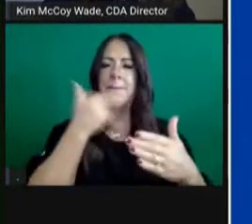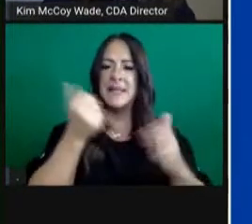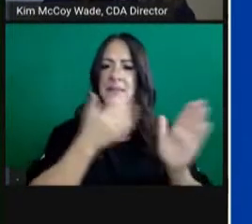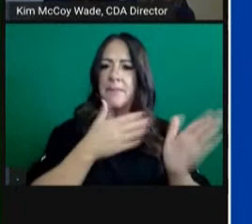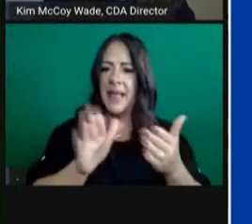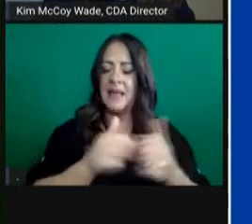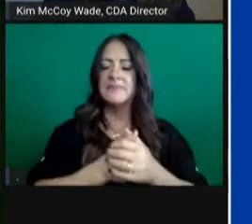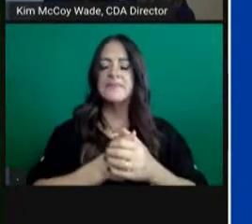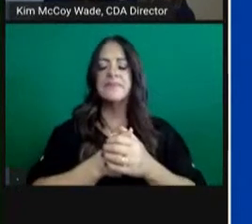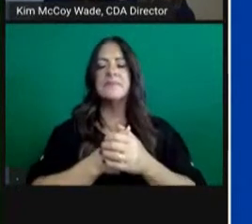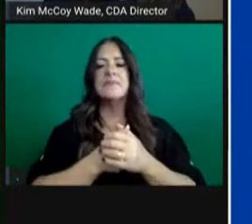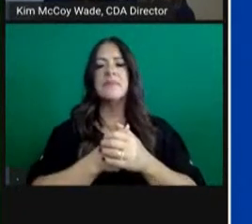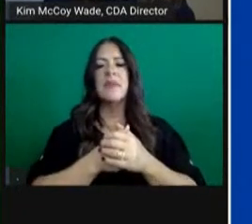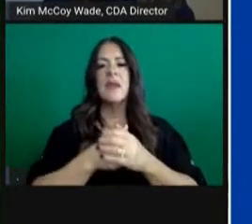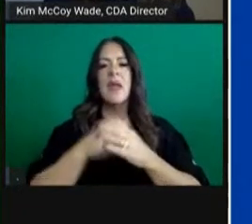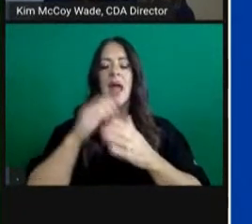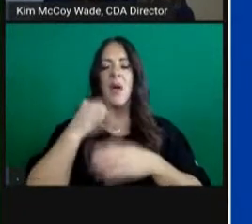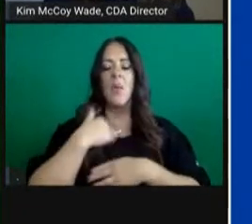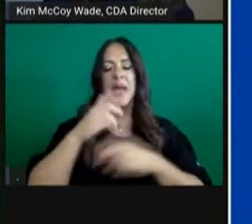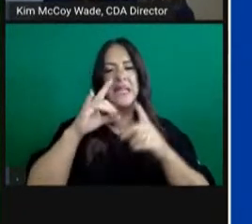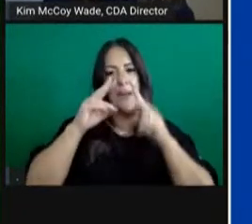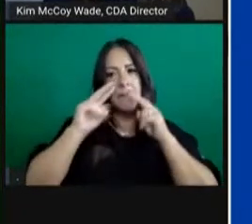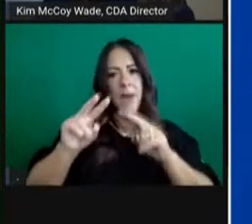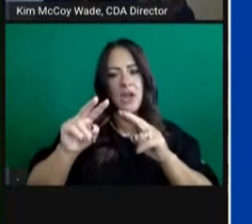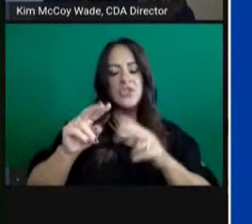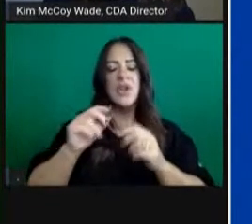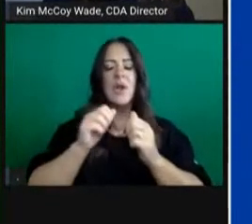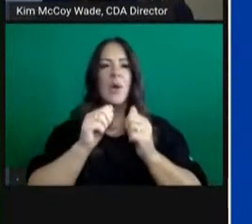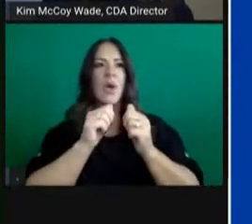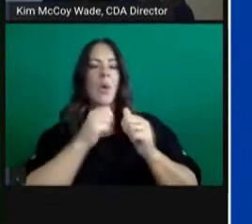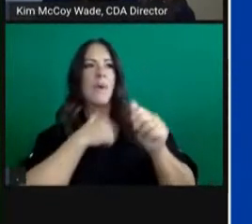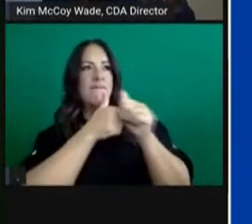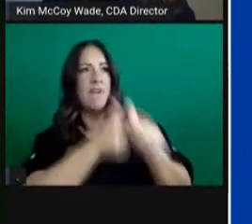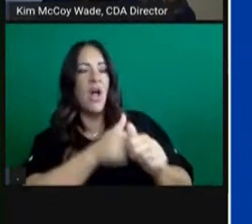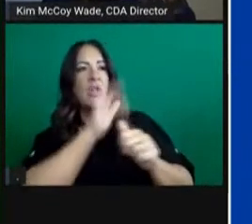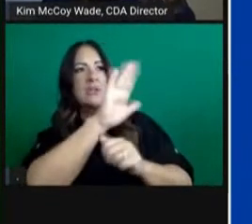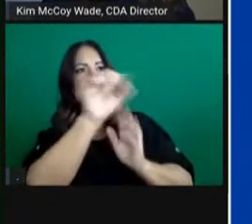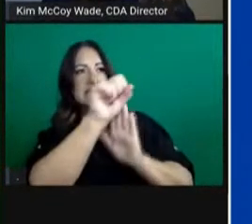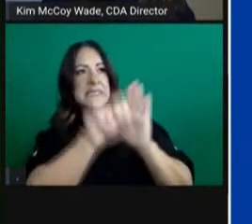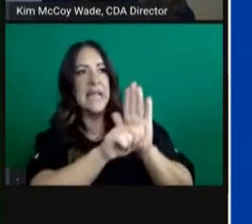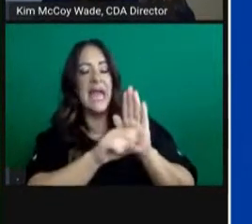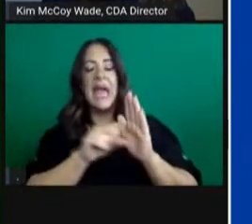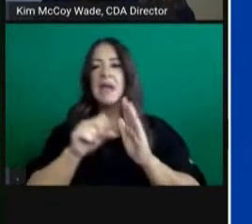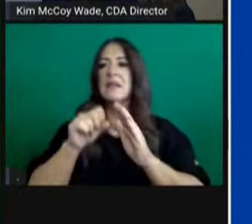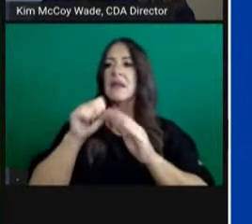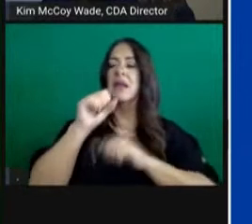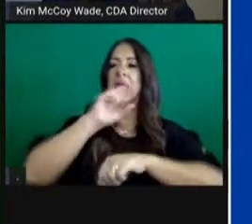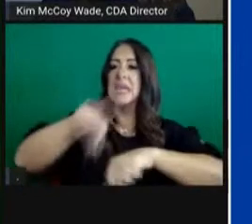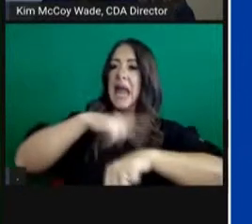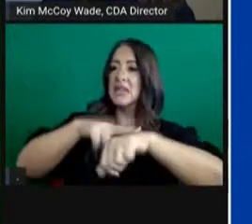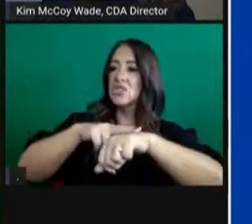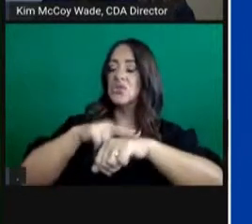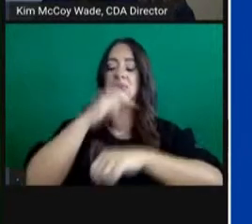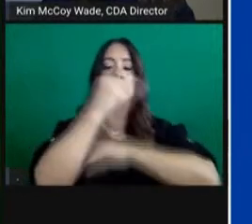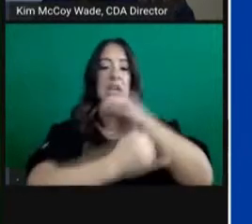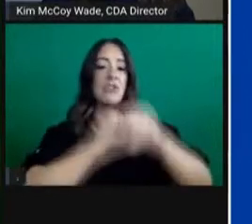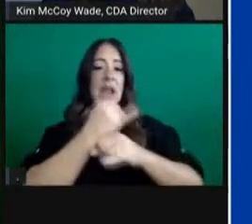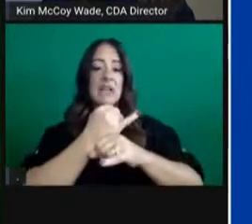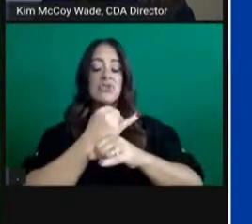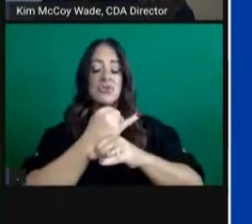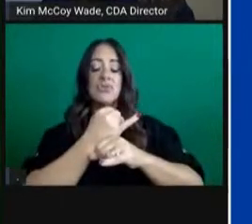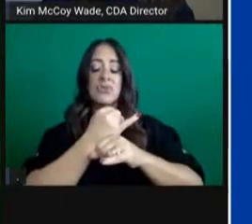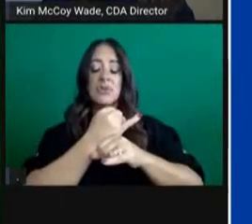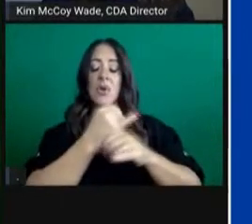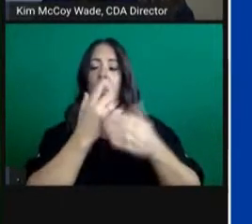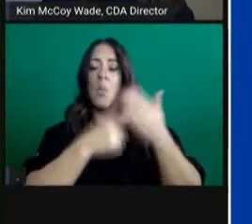again, we are monitoring this field for state and national guidelines, and in fact, even international, looking at other examples. Leading